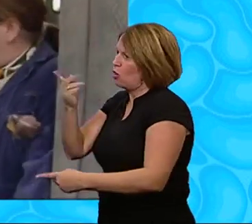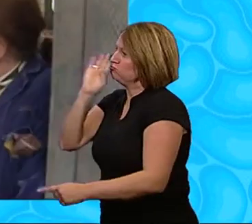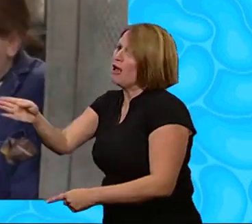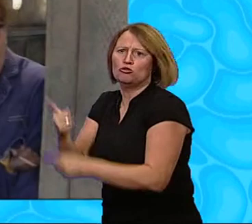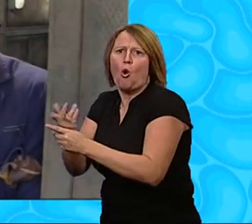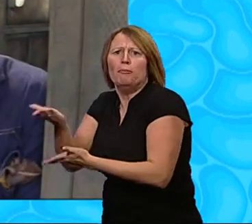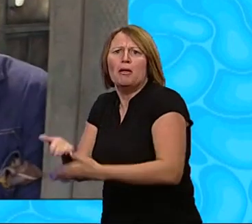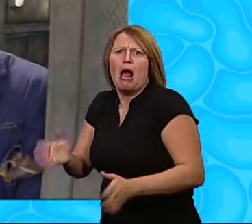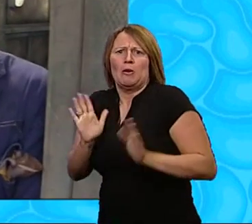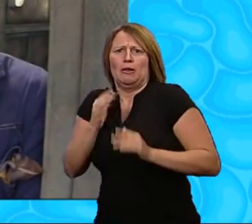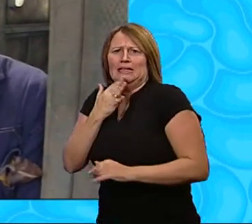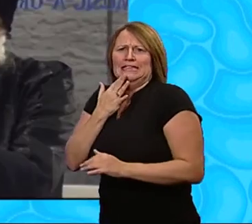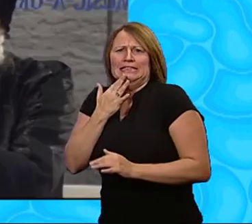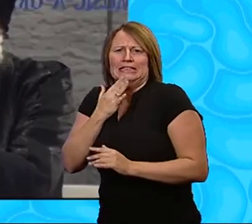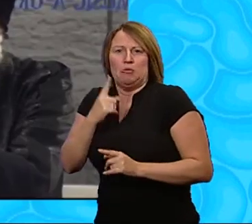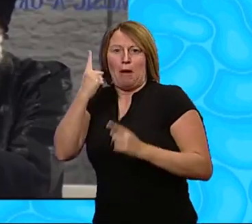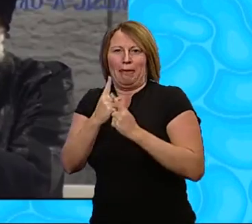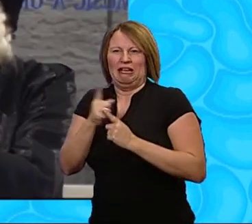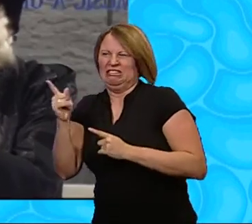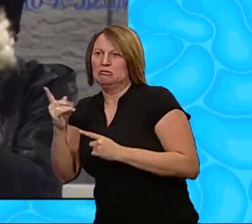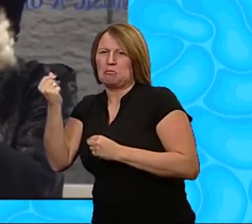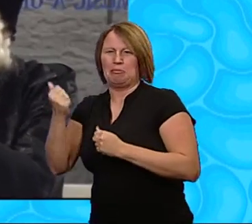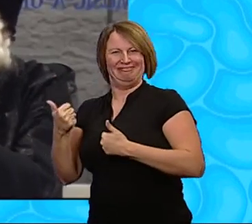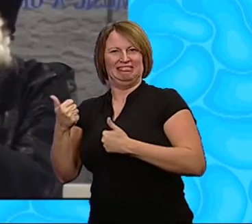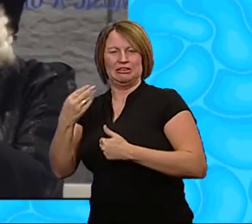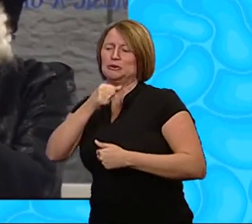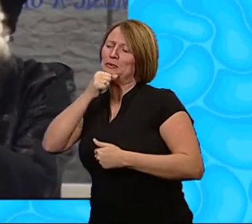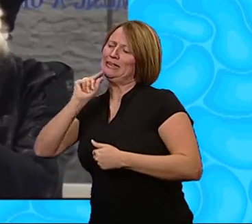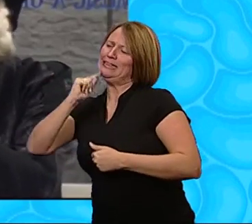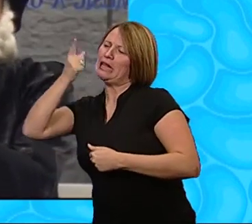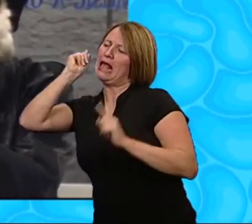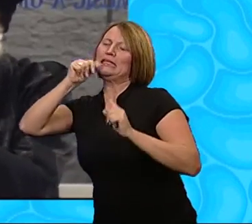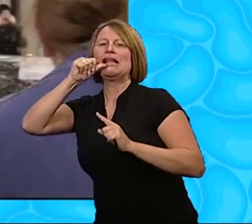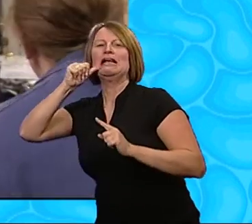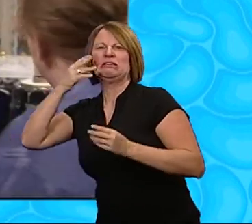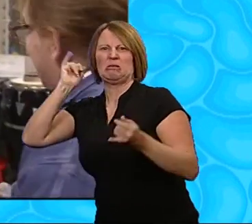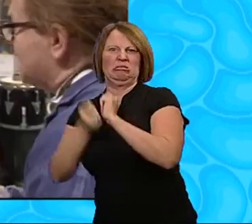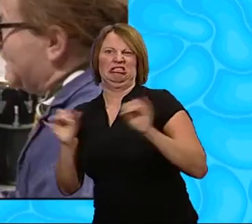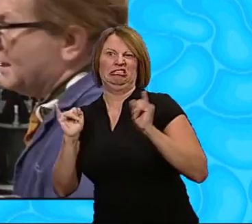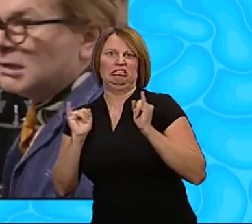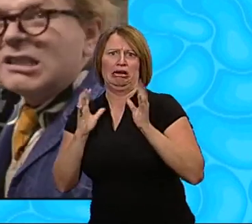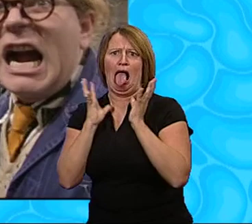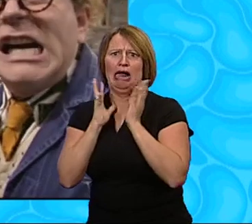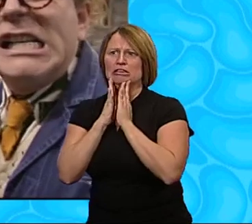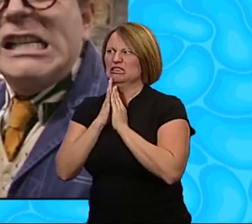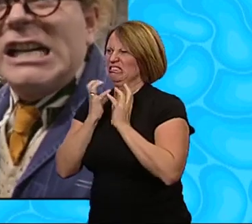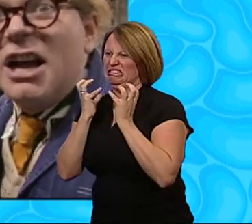No! You don't know her like I know her One minute she's a sweet old landlady The next minute